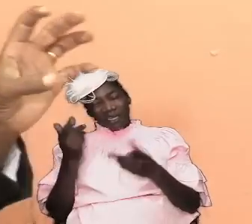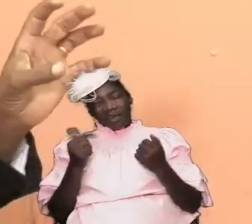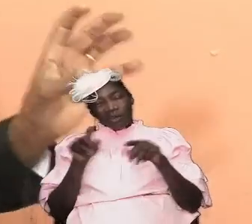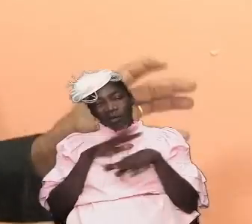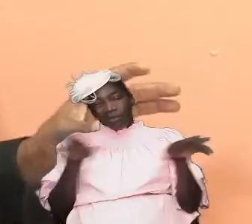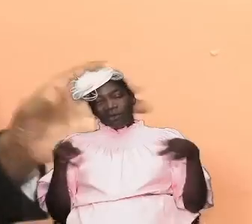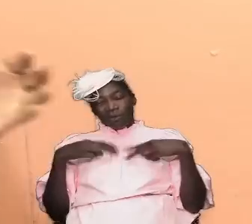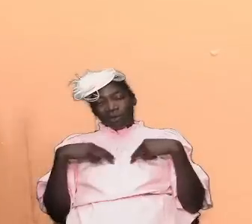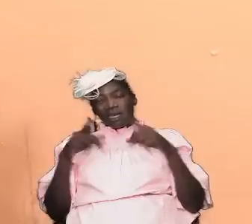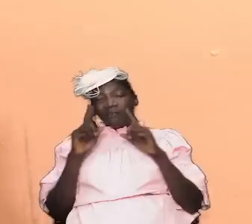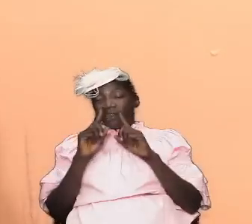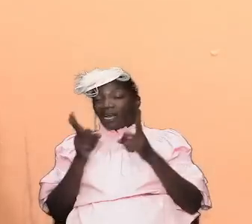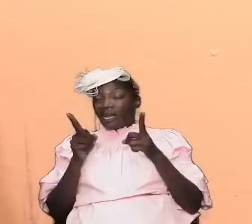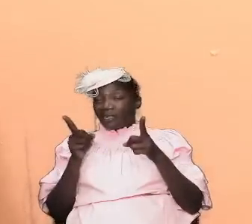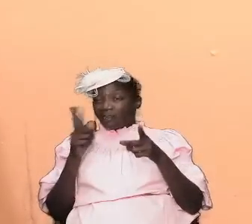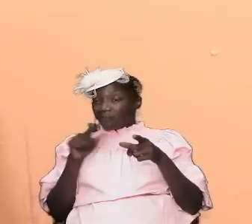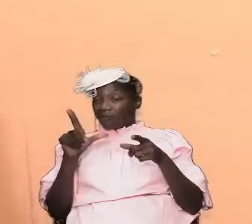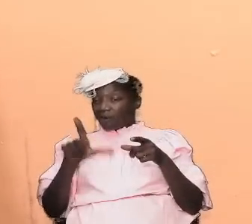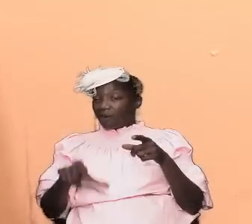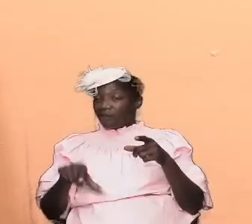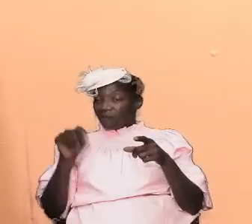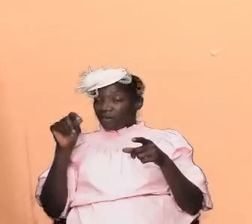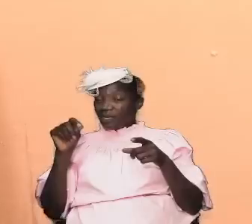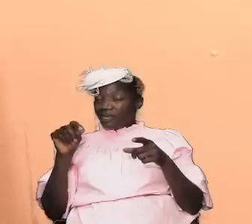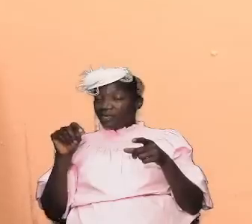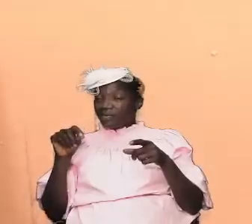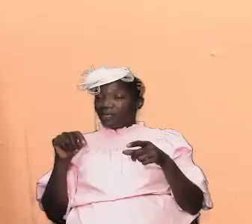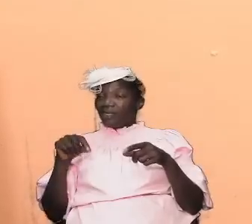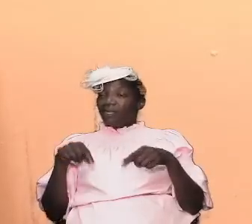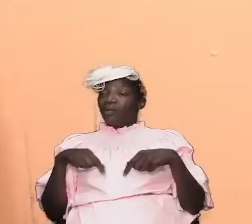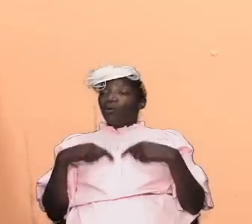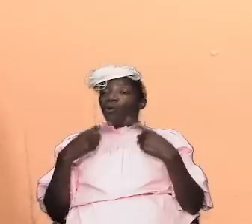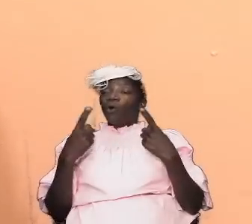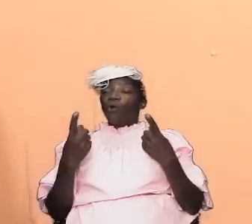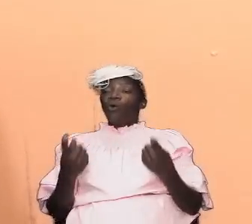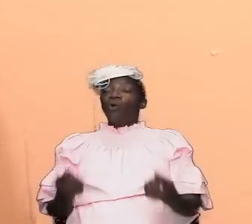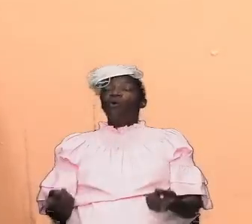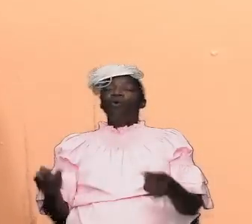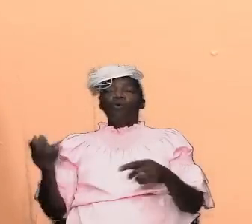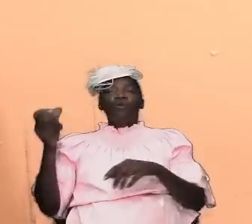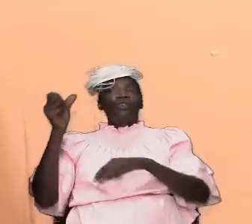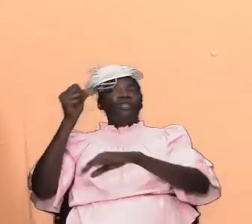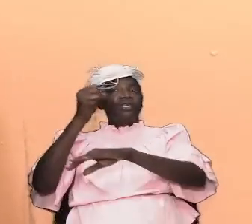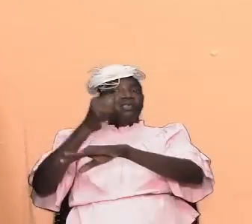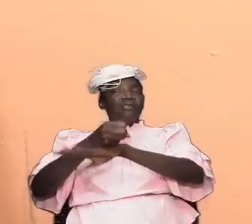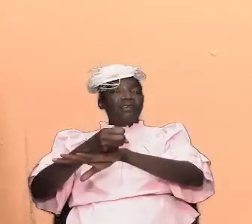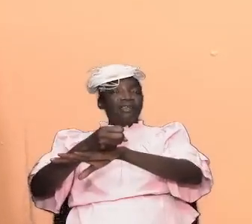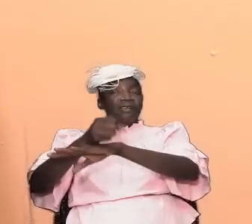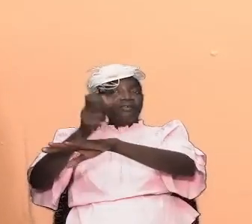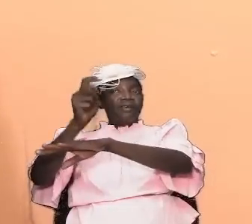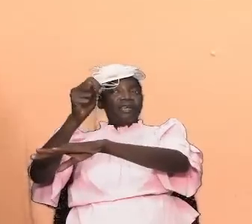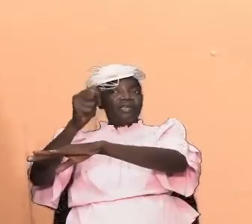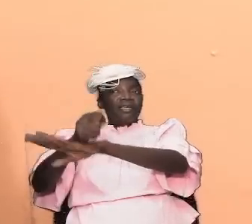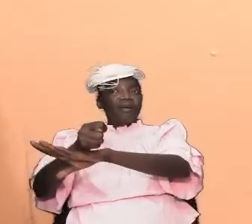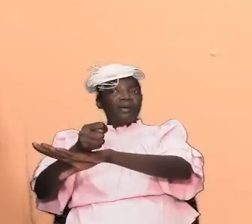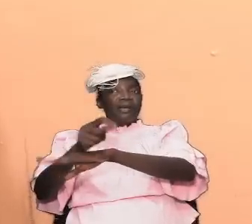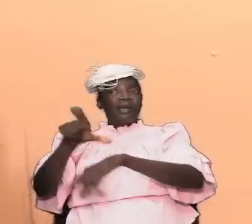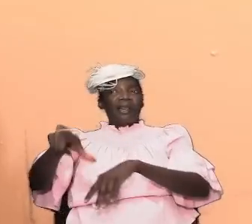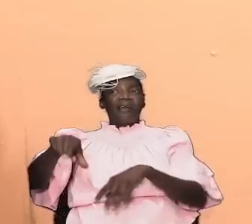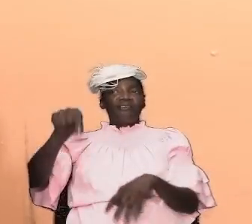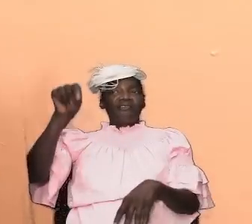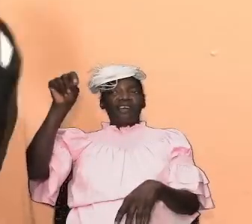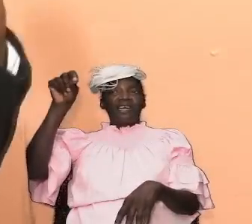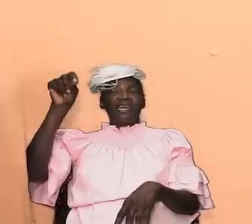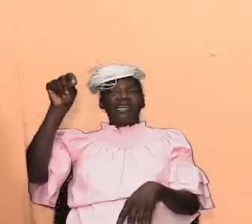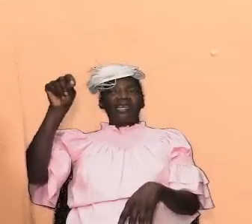have the answer for we find that when we go to the sanctuary when we go to the tabernacle we find